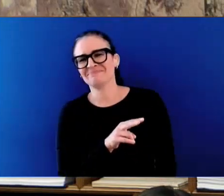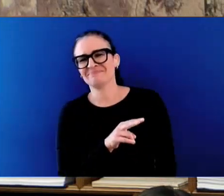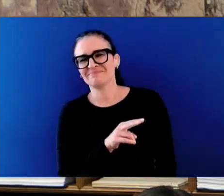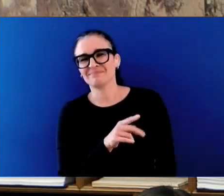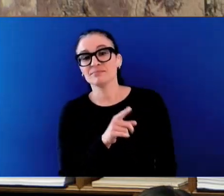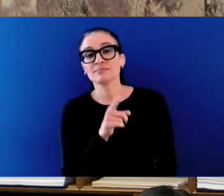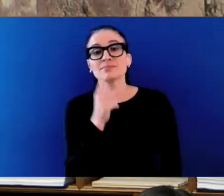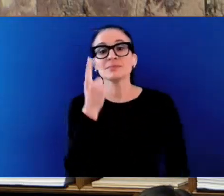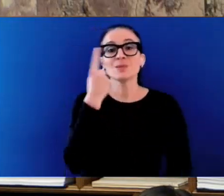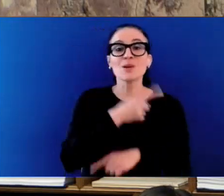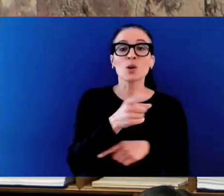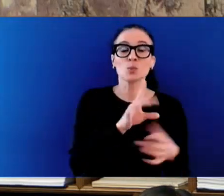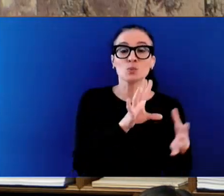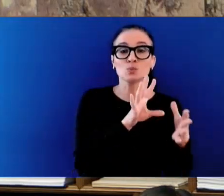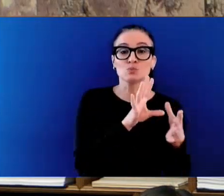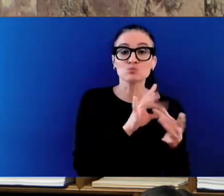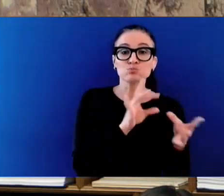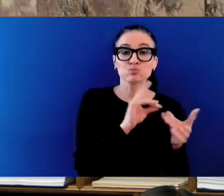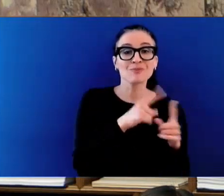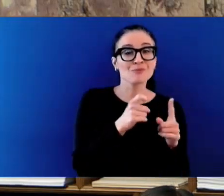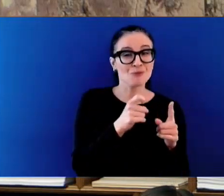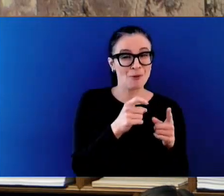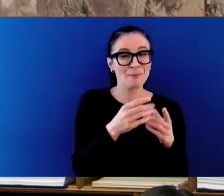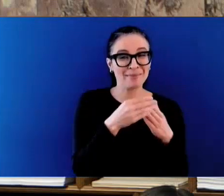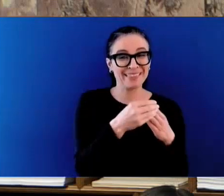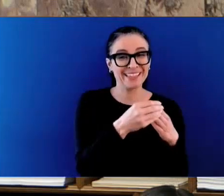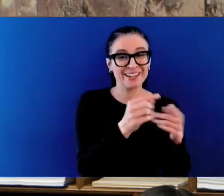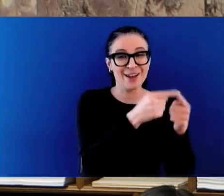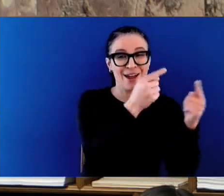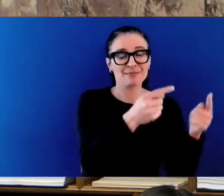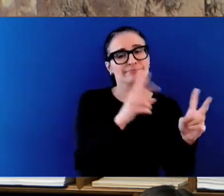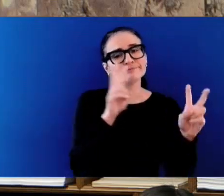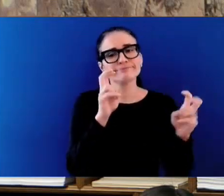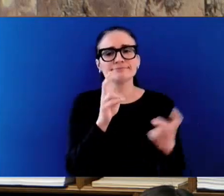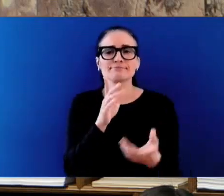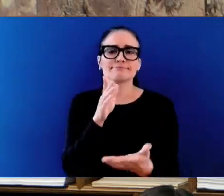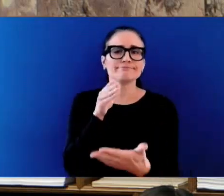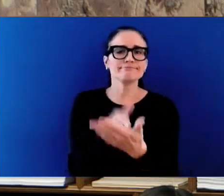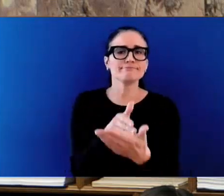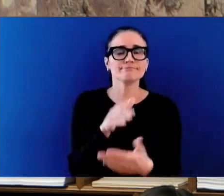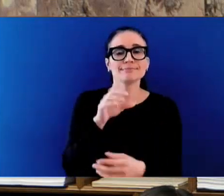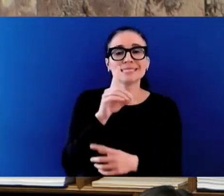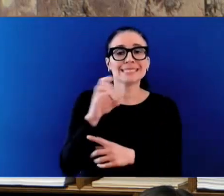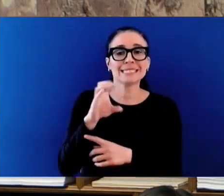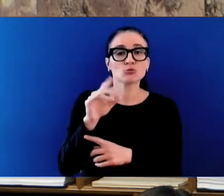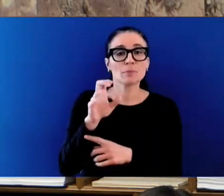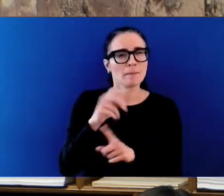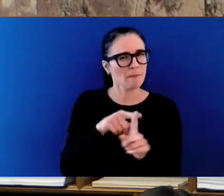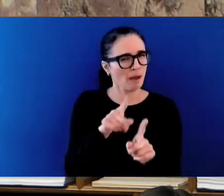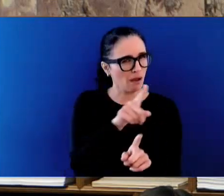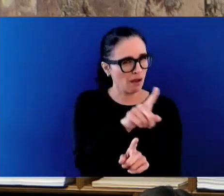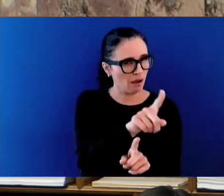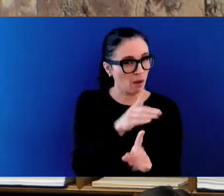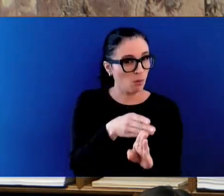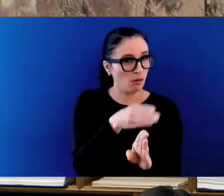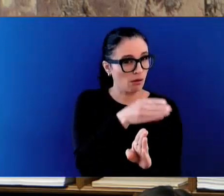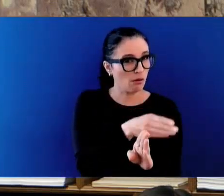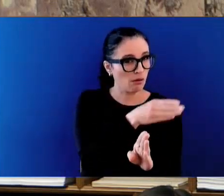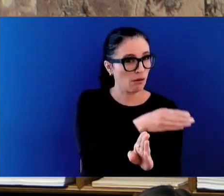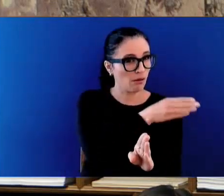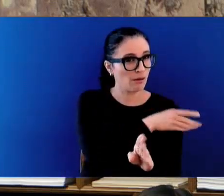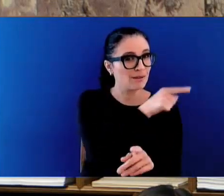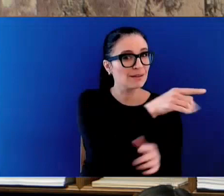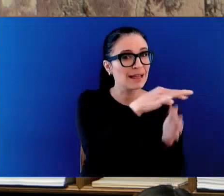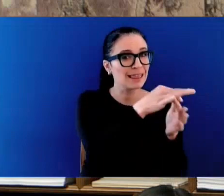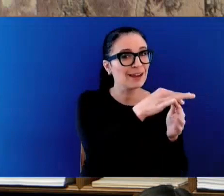decrim, and then previous comments from the Leader of the Opposition. Again, I'll repeat it because they don't seem to